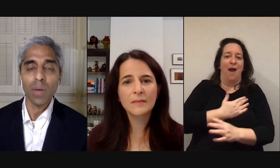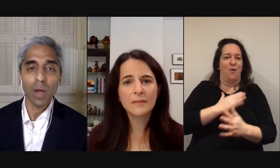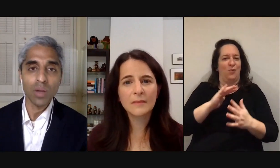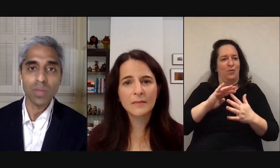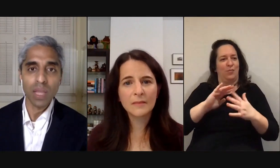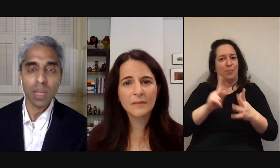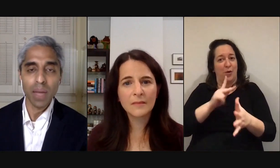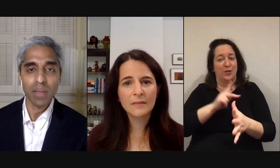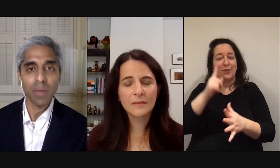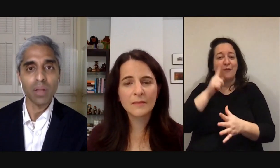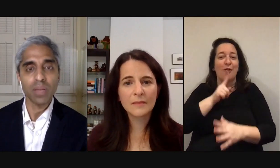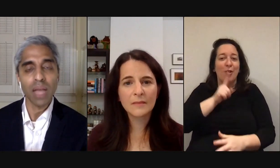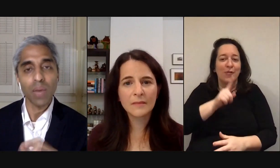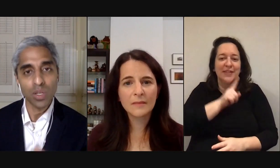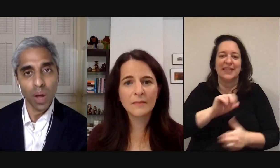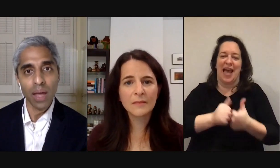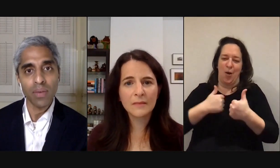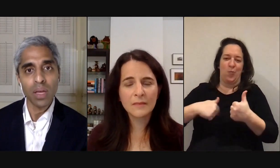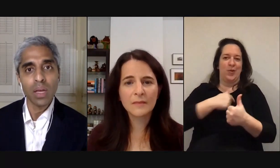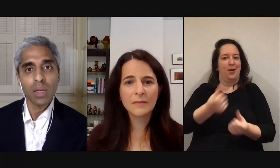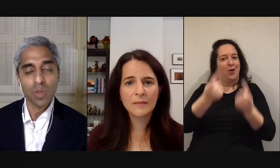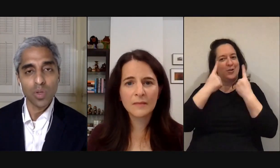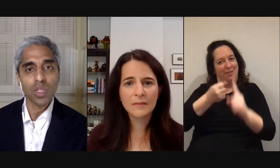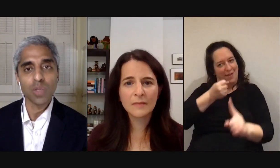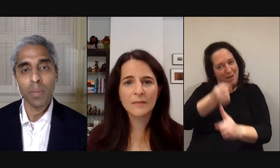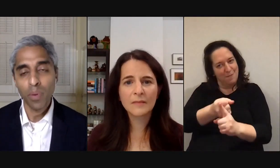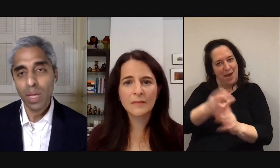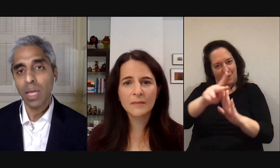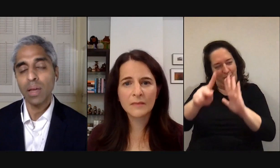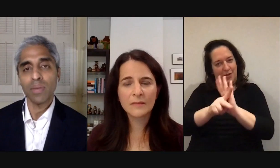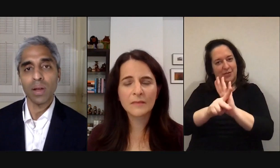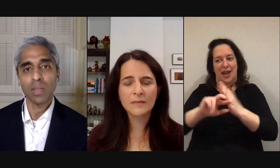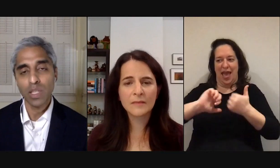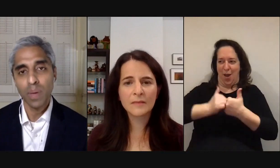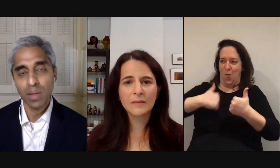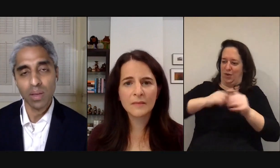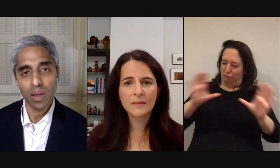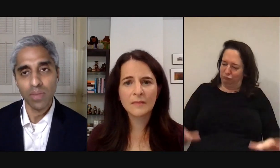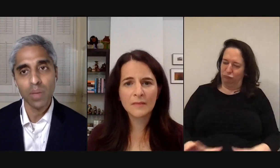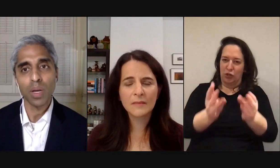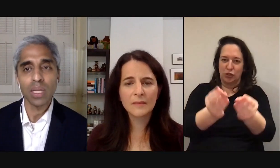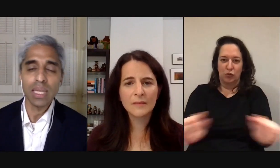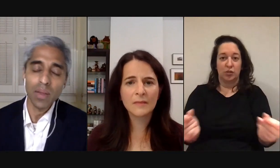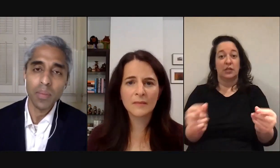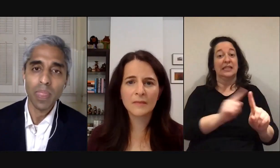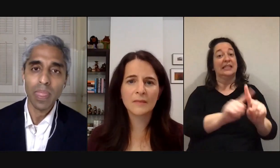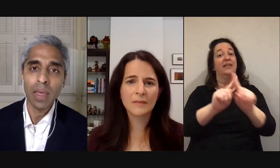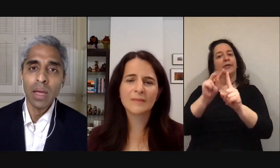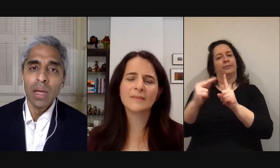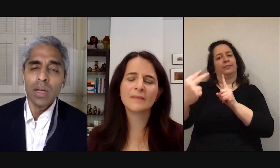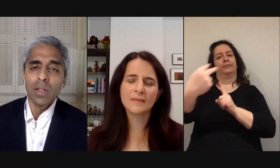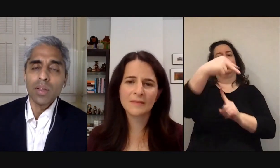how we understand the impact of policy and how we drive solutions by bringing various aspects of the community together